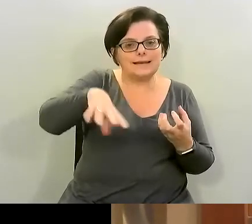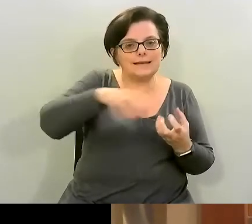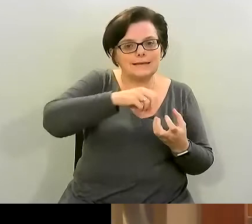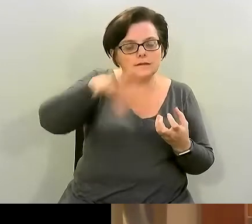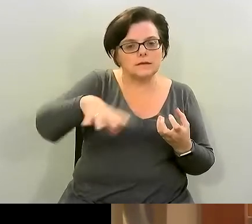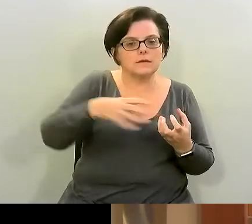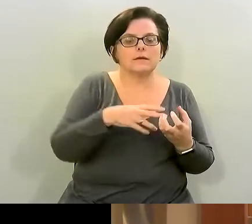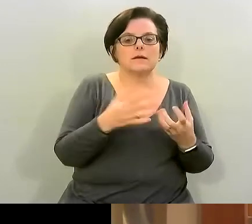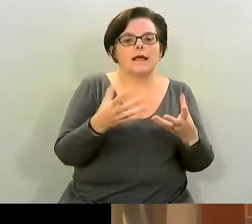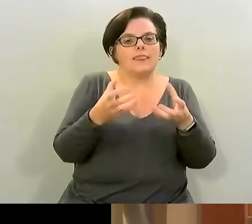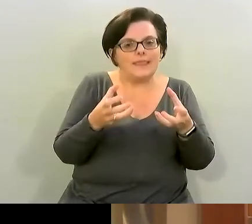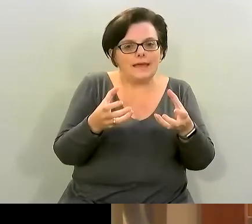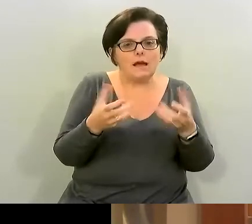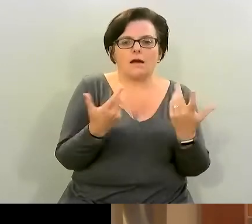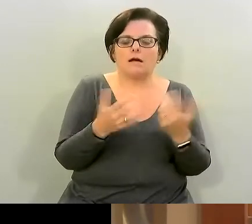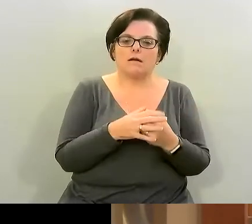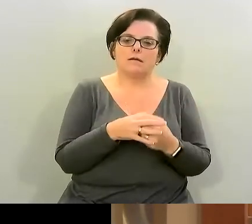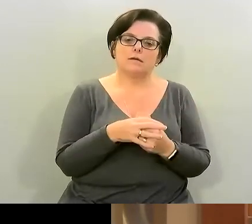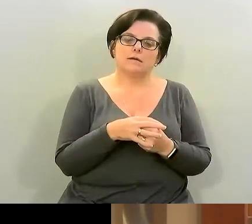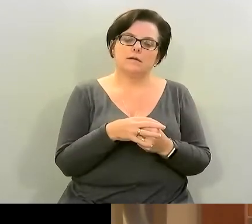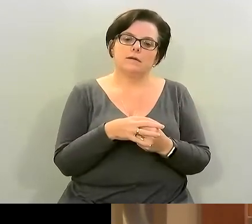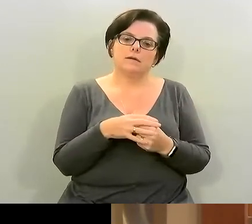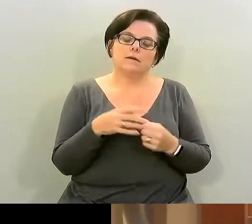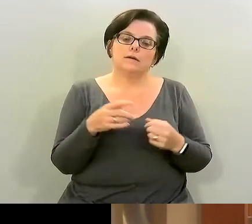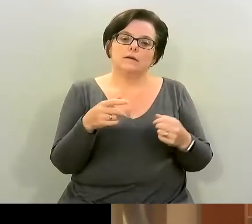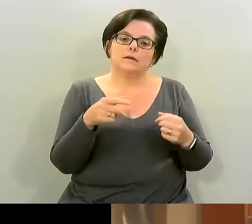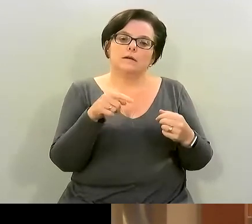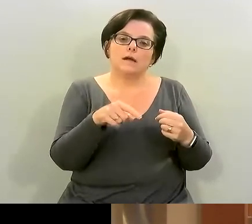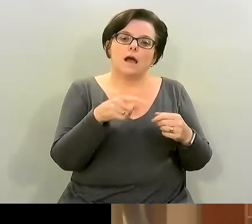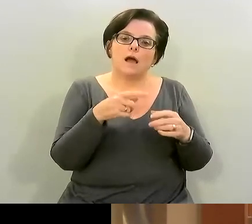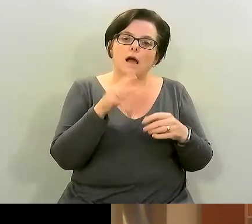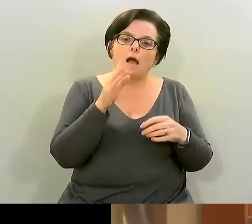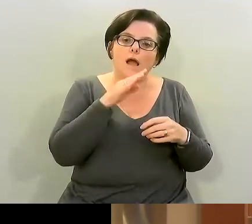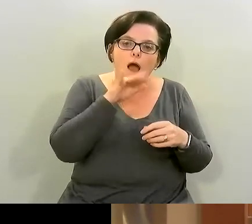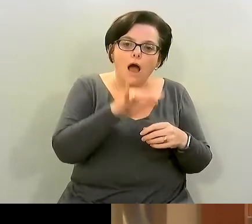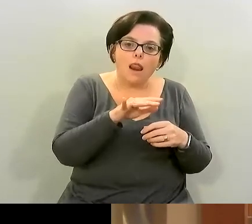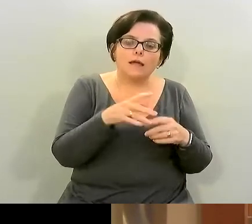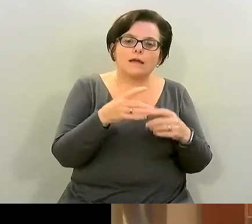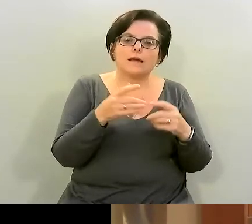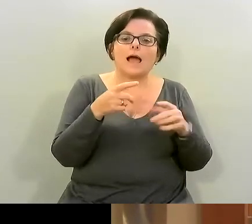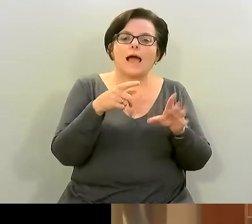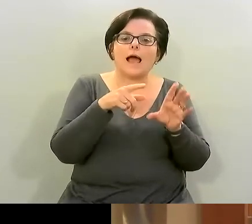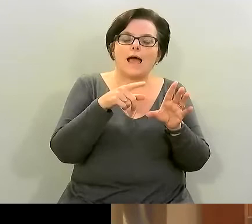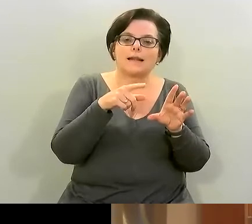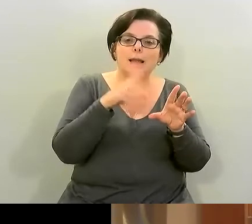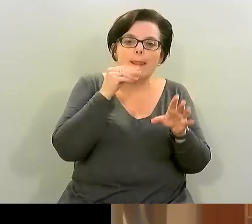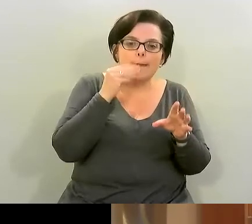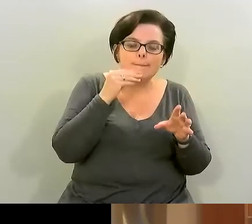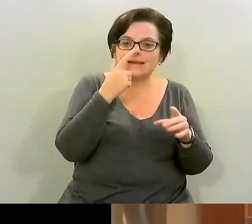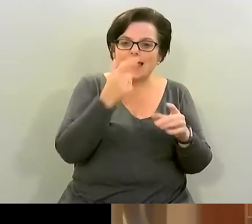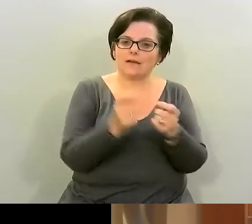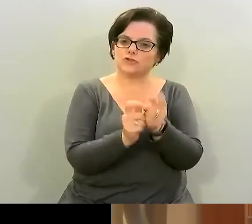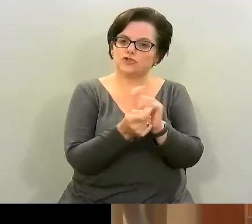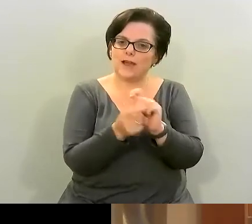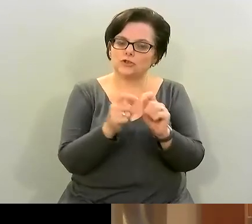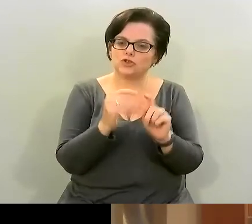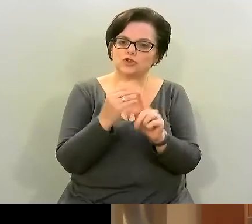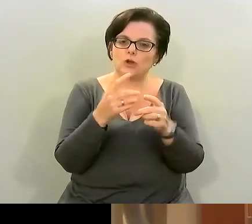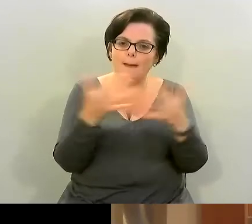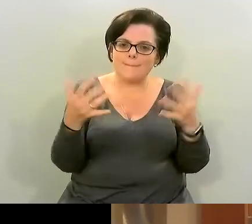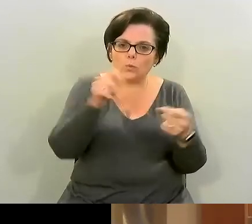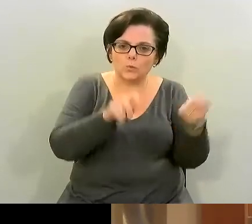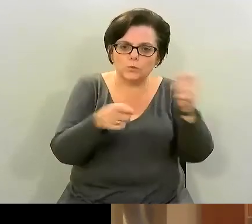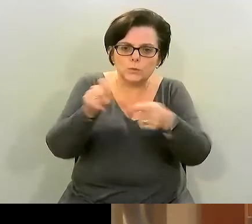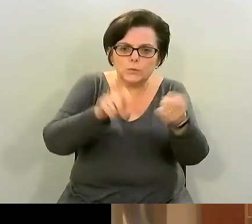cheese and other ingredients such as the garlic powder and lemon juice to make it yummy and tasty even though you're missing the